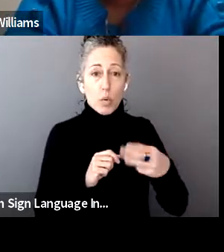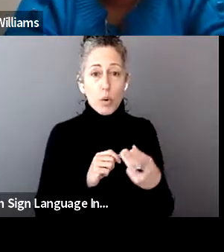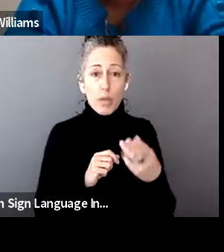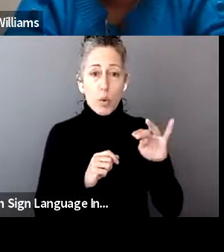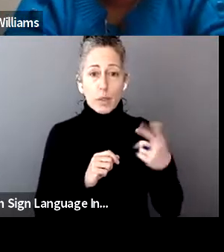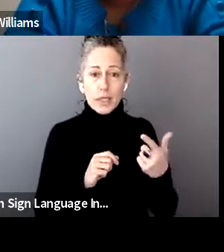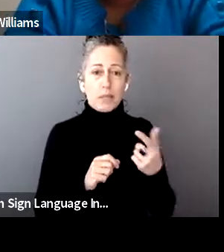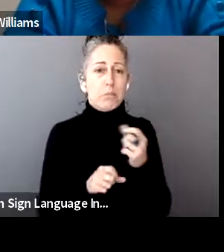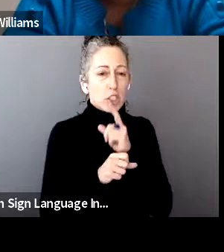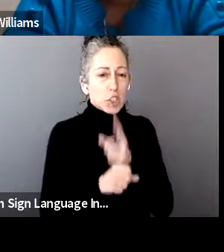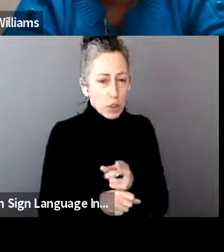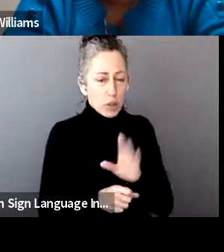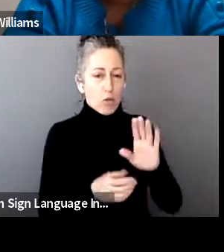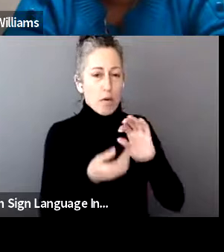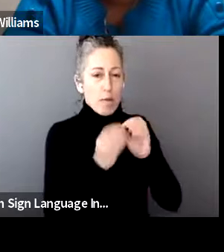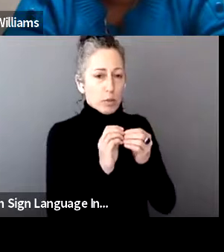that it's accurate.